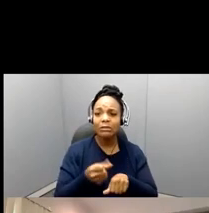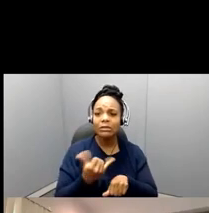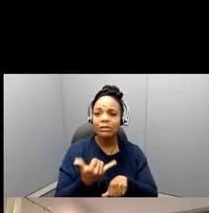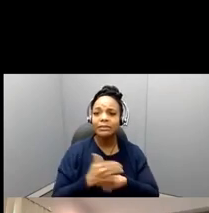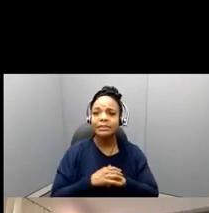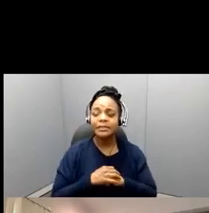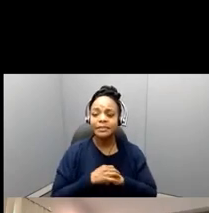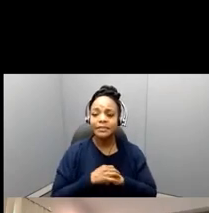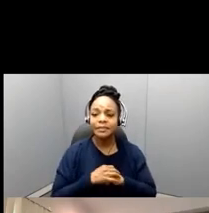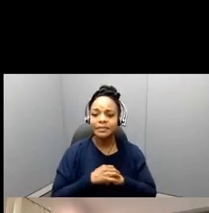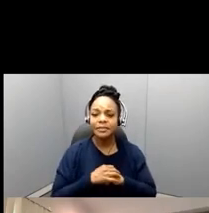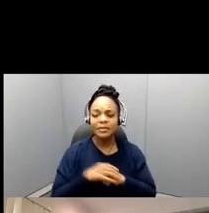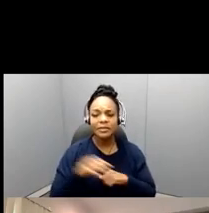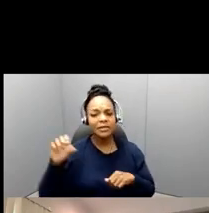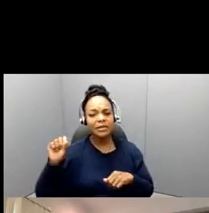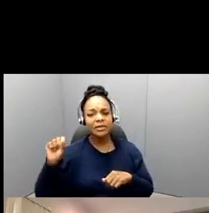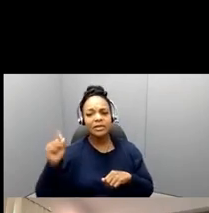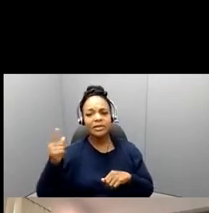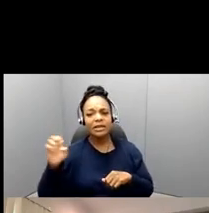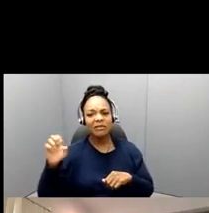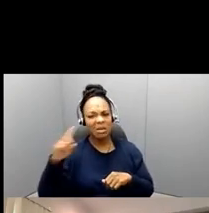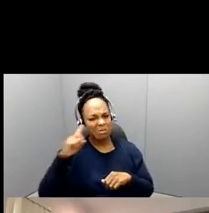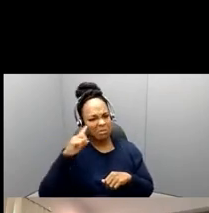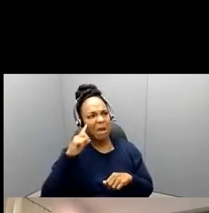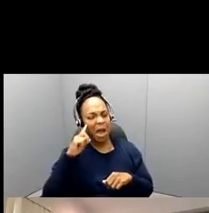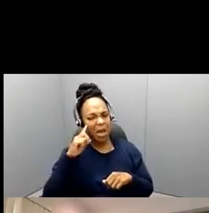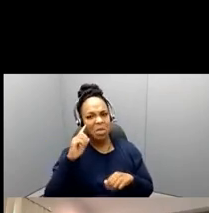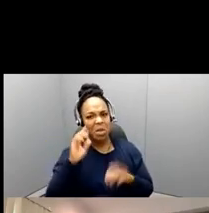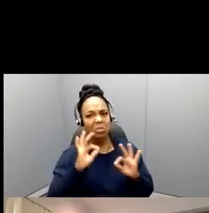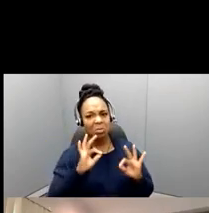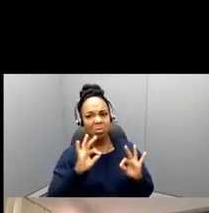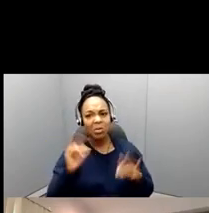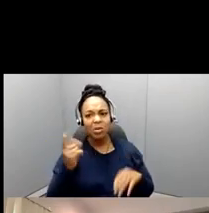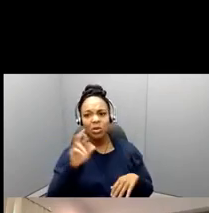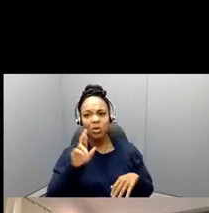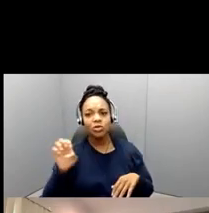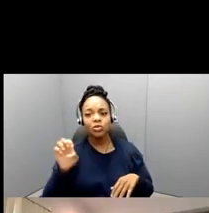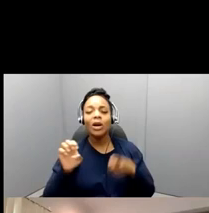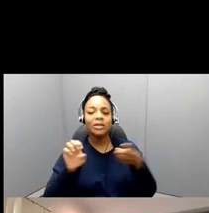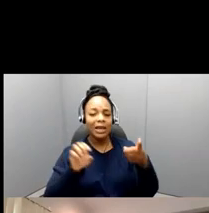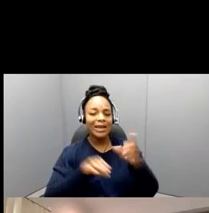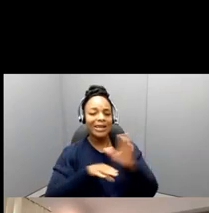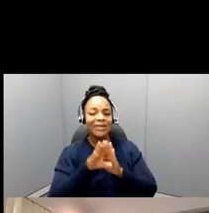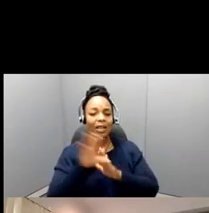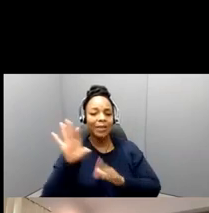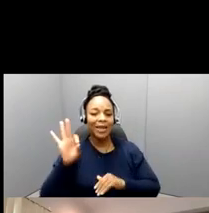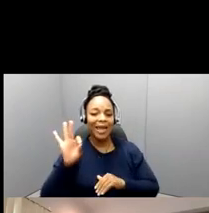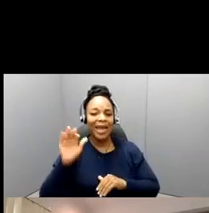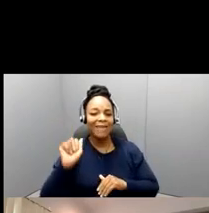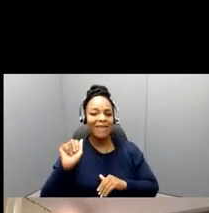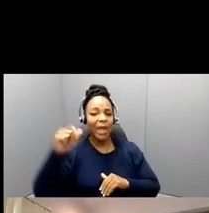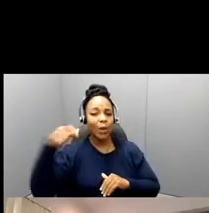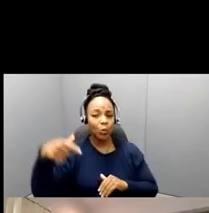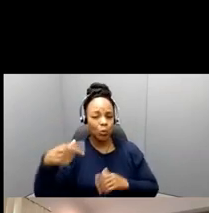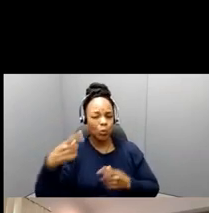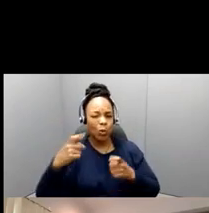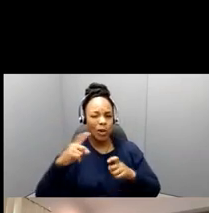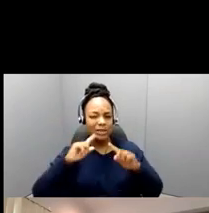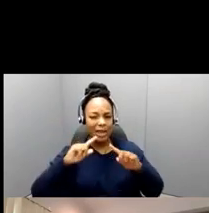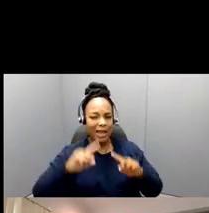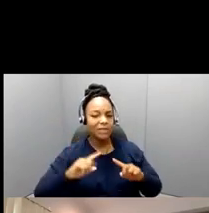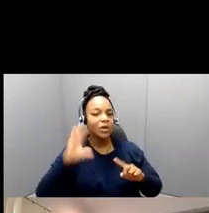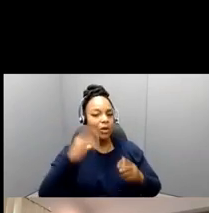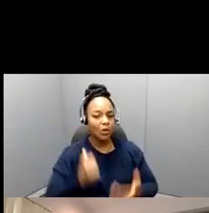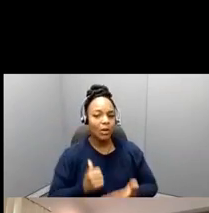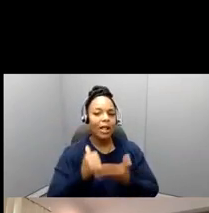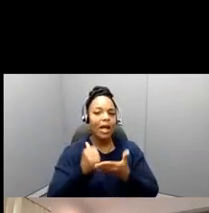I don't think so, George. I think creating this question and answer sheet that you spoke of will be really helpful. There were lots of questions that,